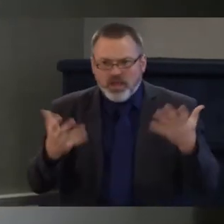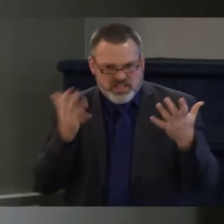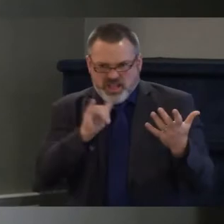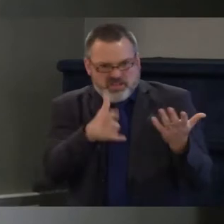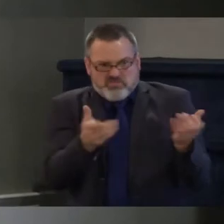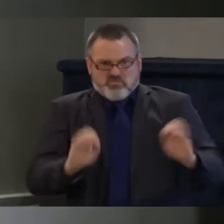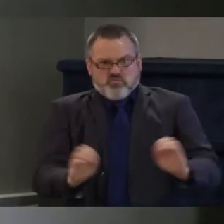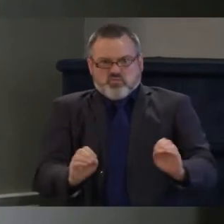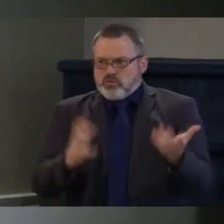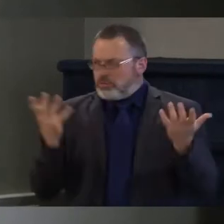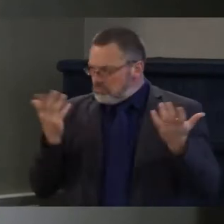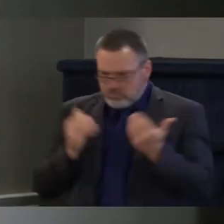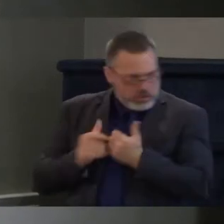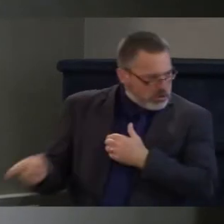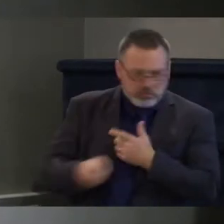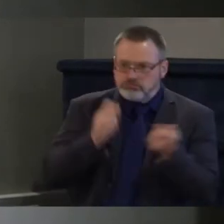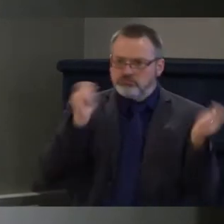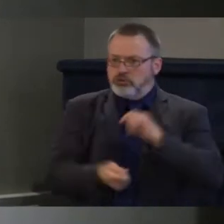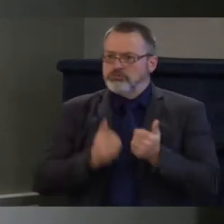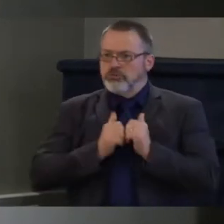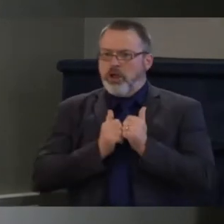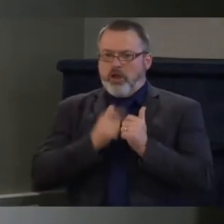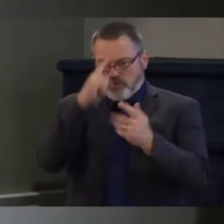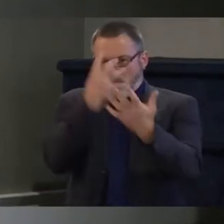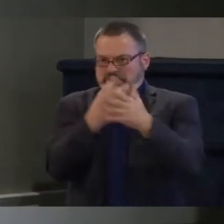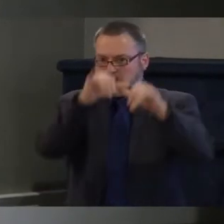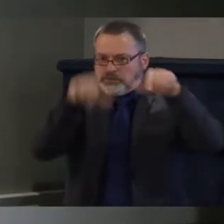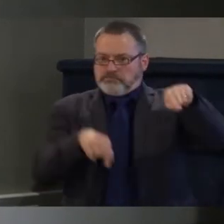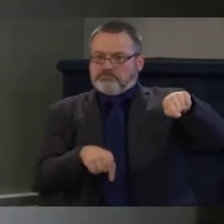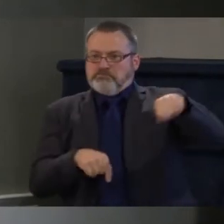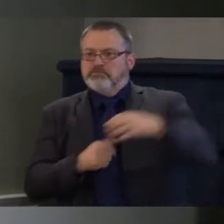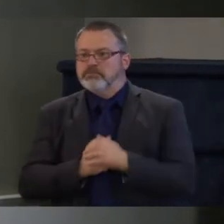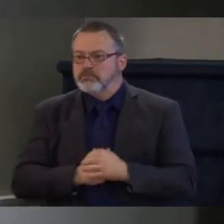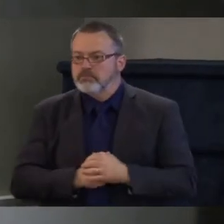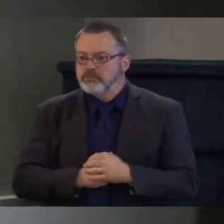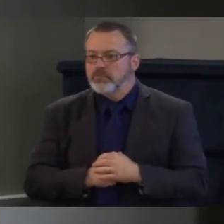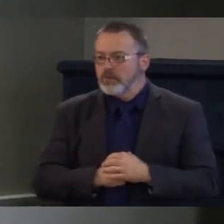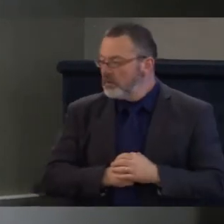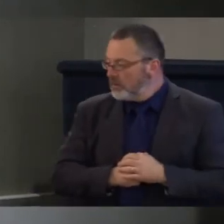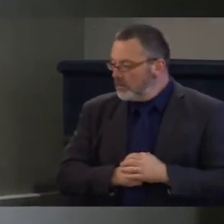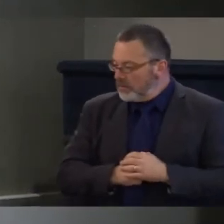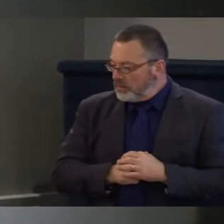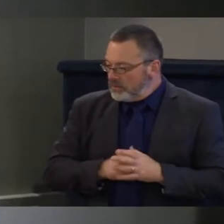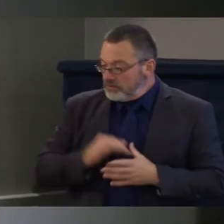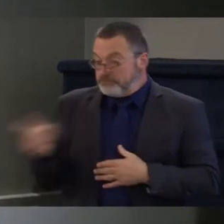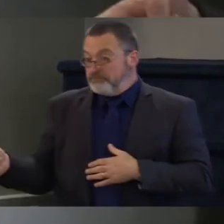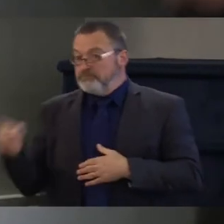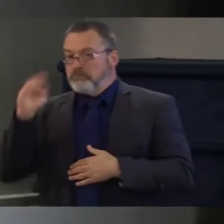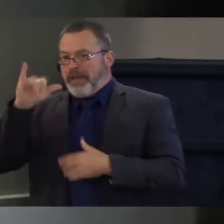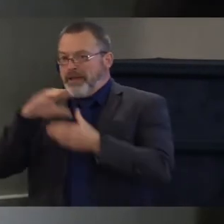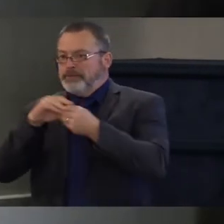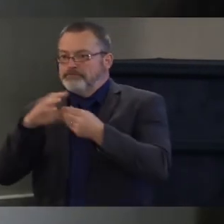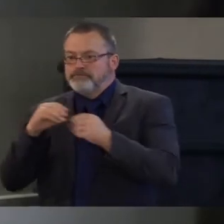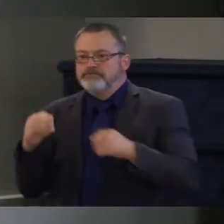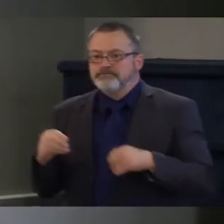to uphold and protect the rights of individuals within detention facilities.